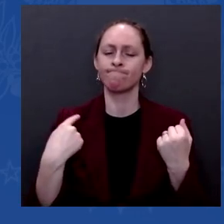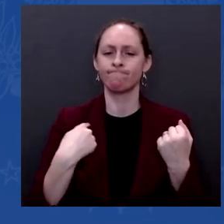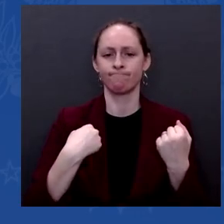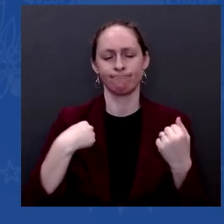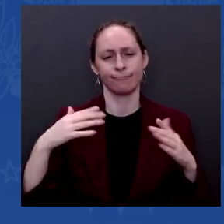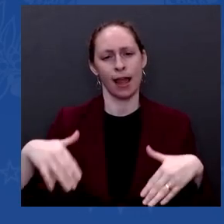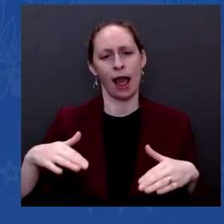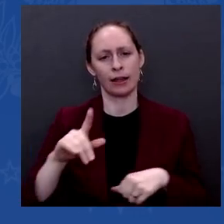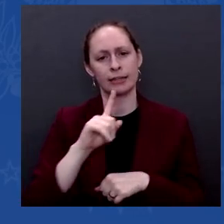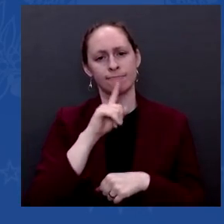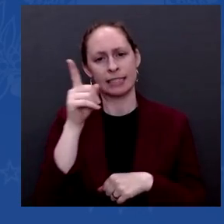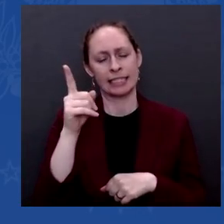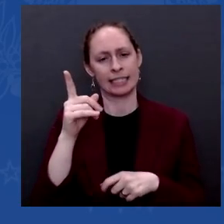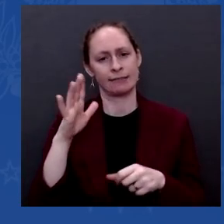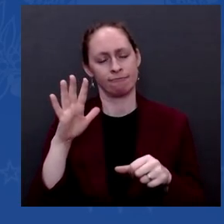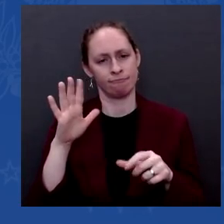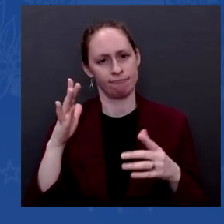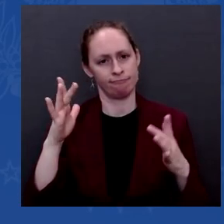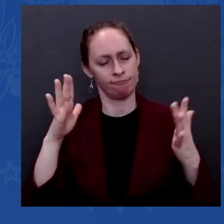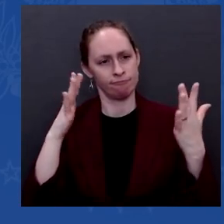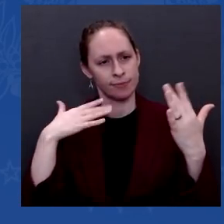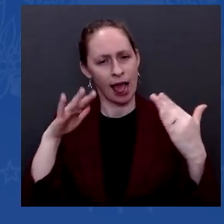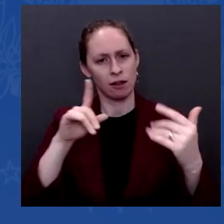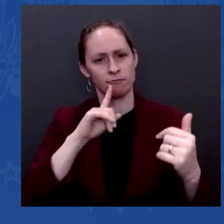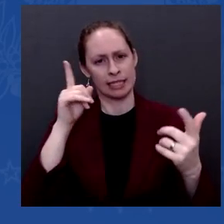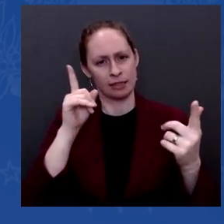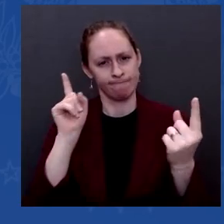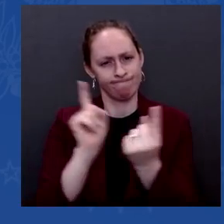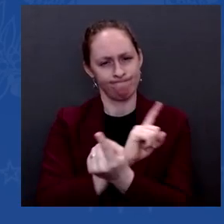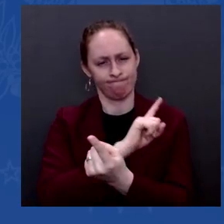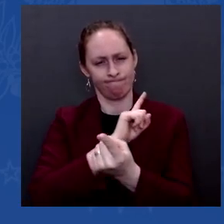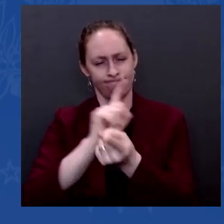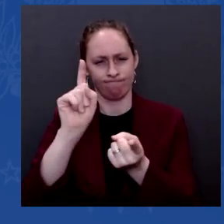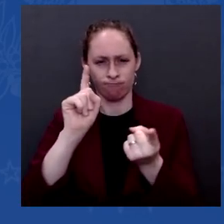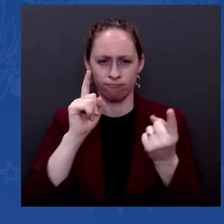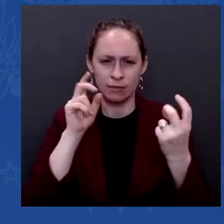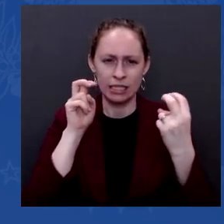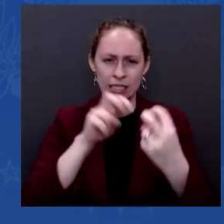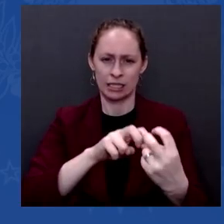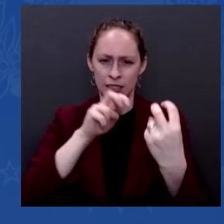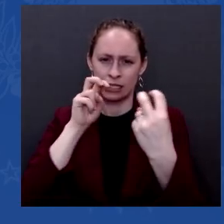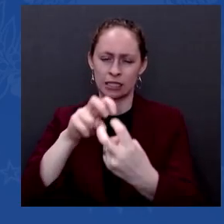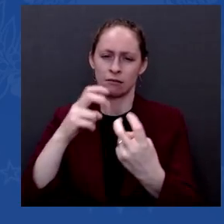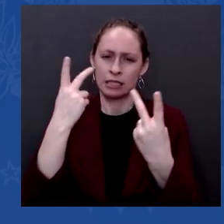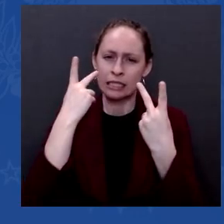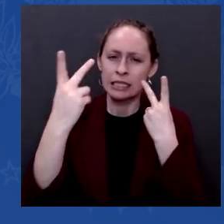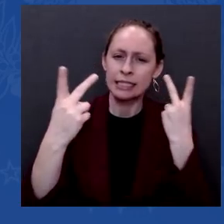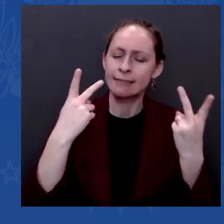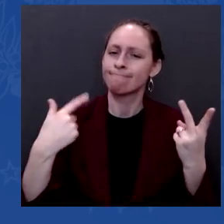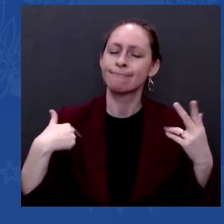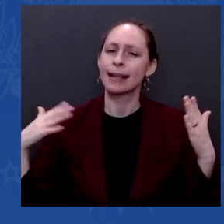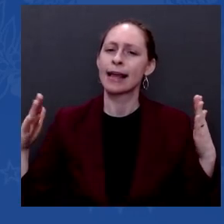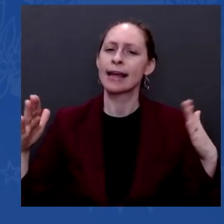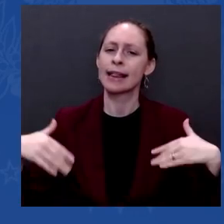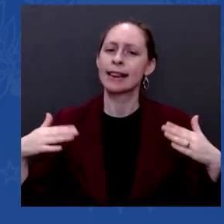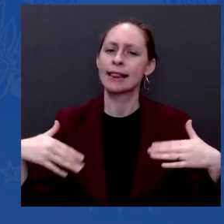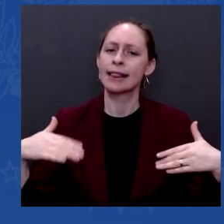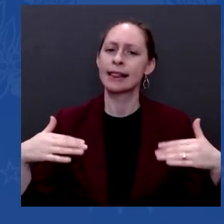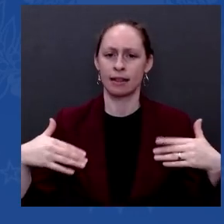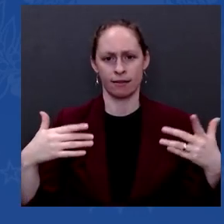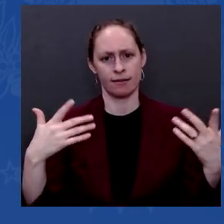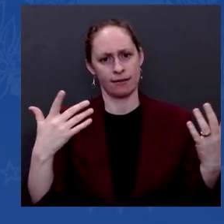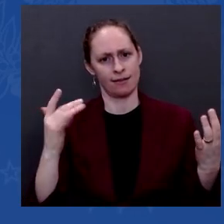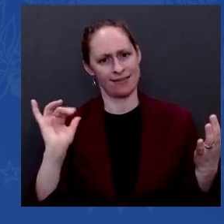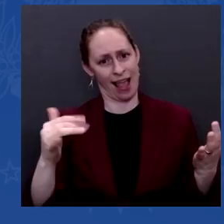Washington, to be able to go out and do the things that I've always been able to do pretty well, connect with people, let them take a measure of my